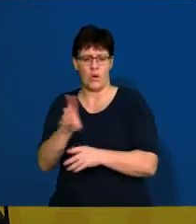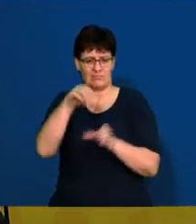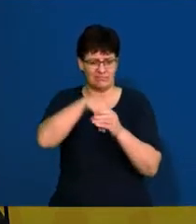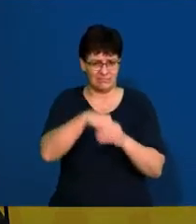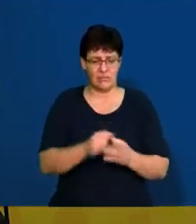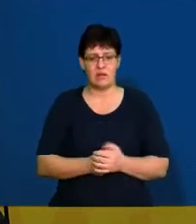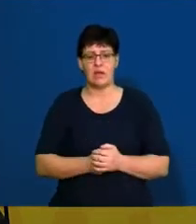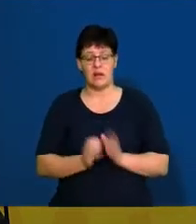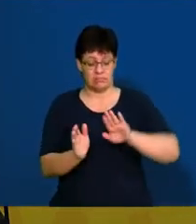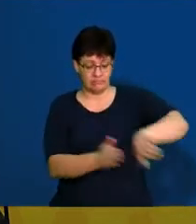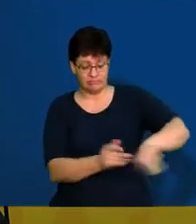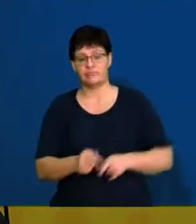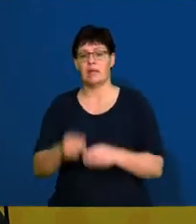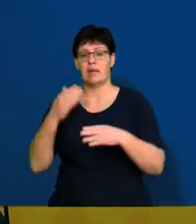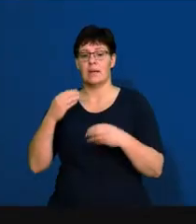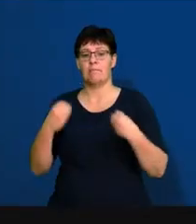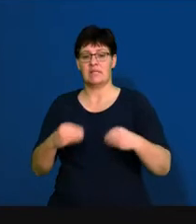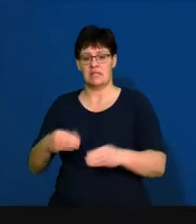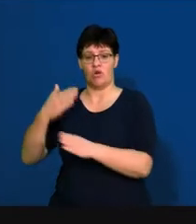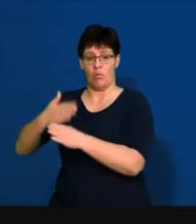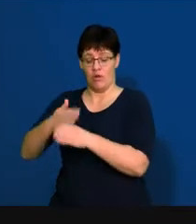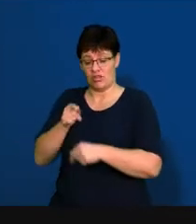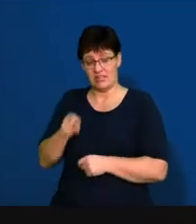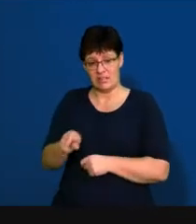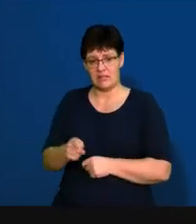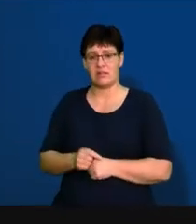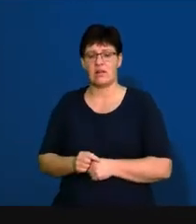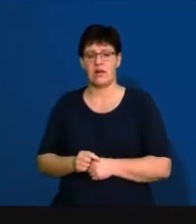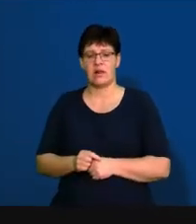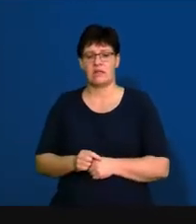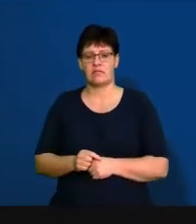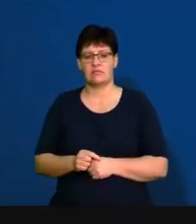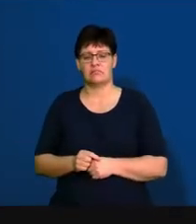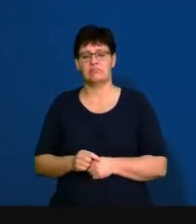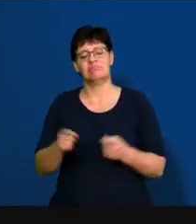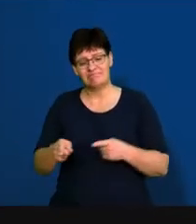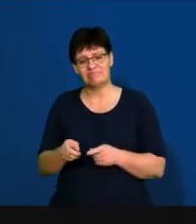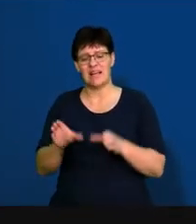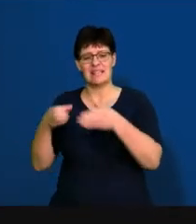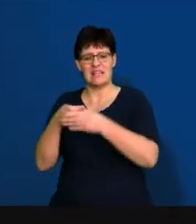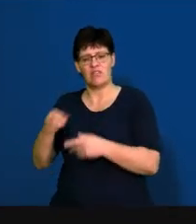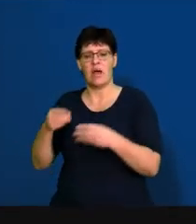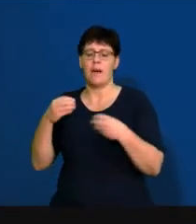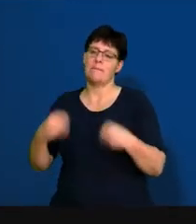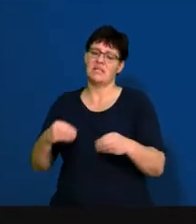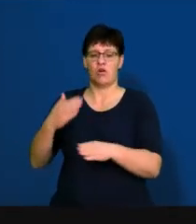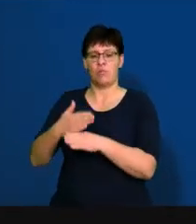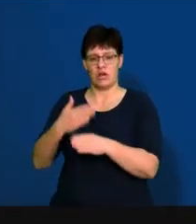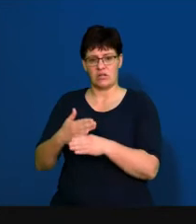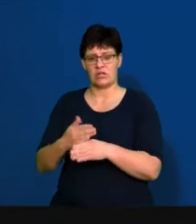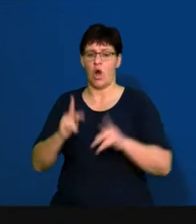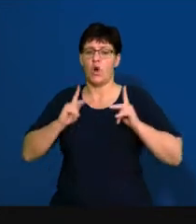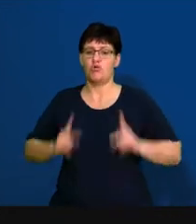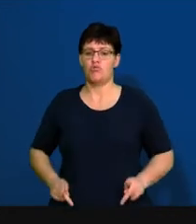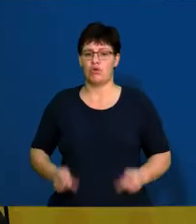into business operations. All right. So the first one, that section of business operations, is the human